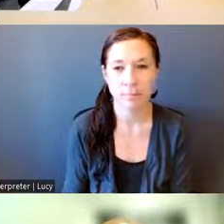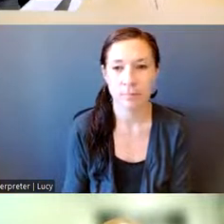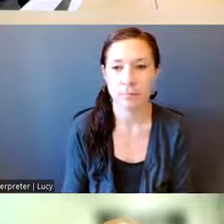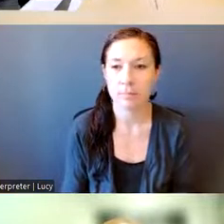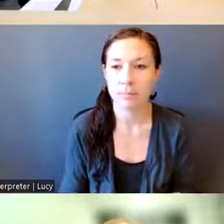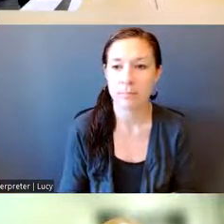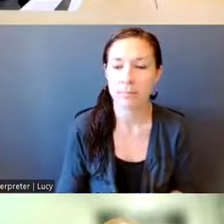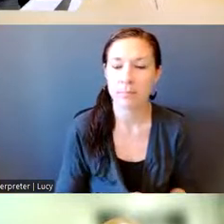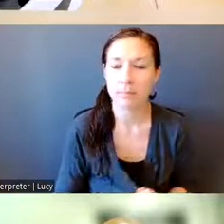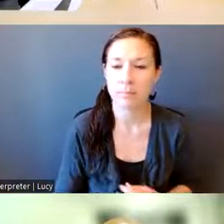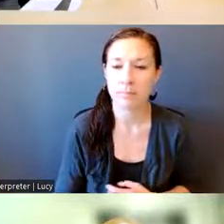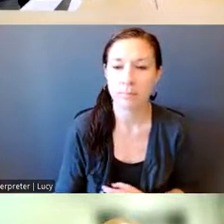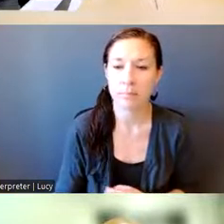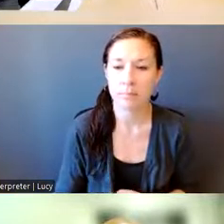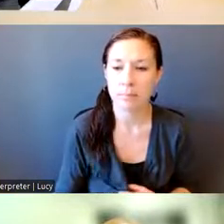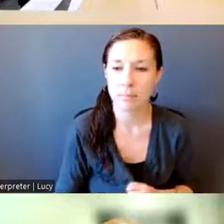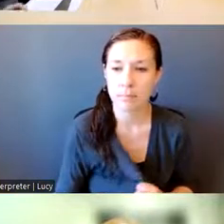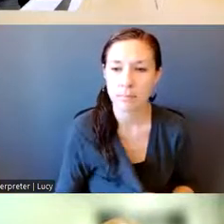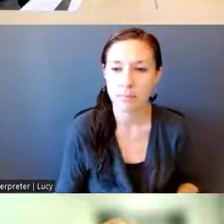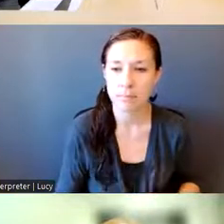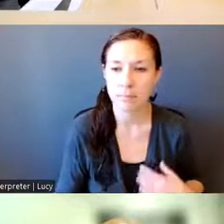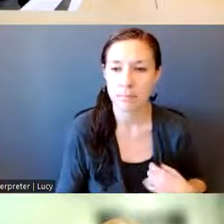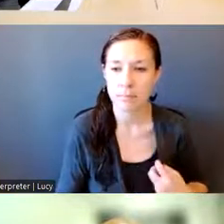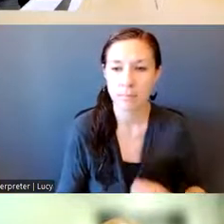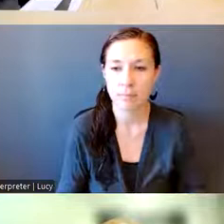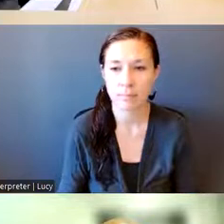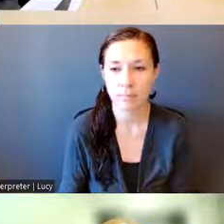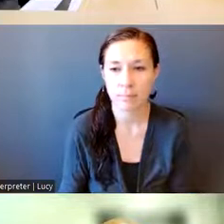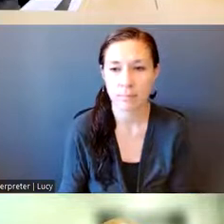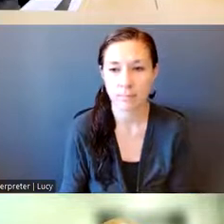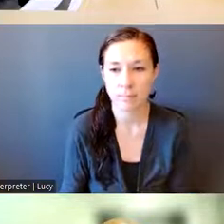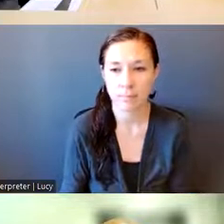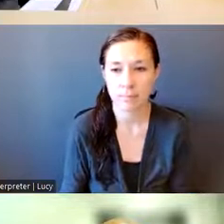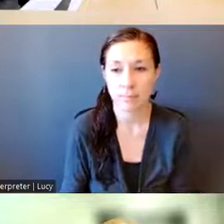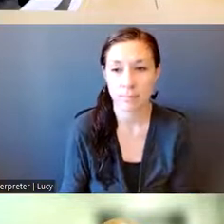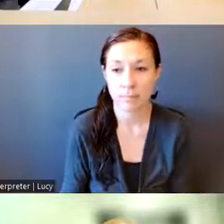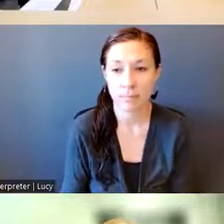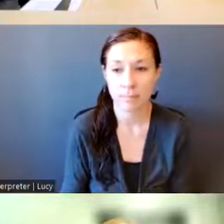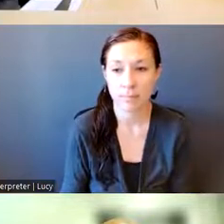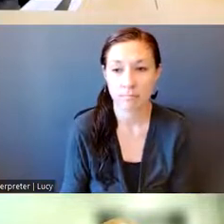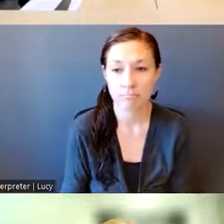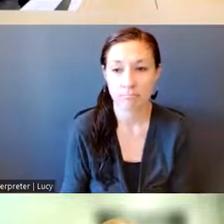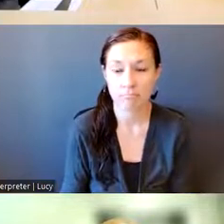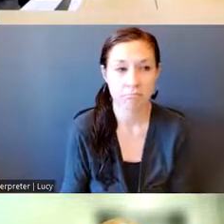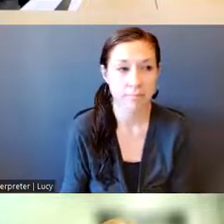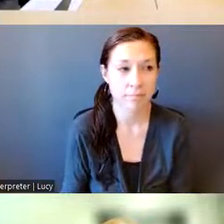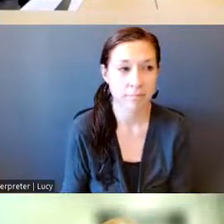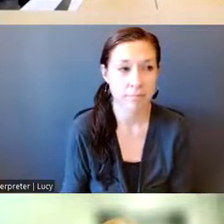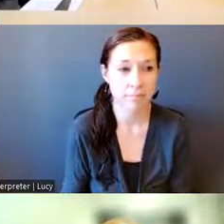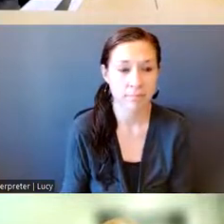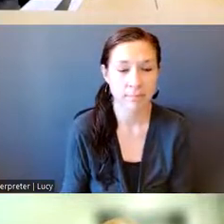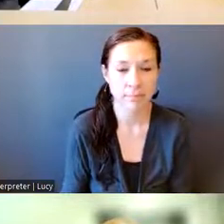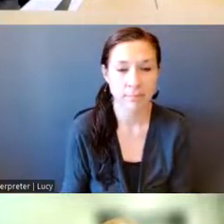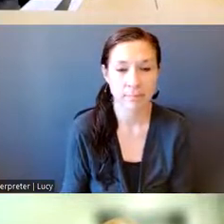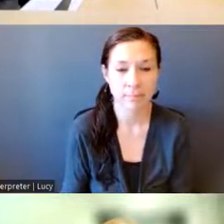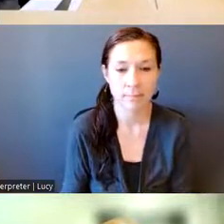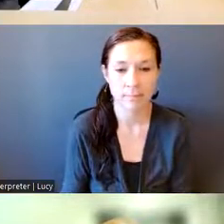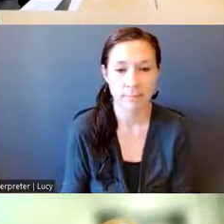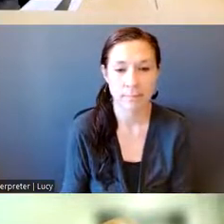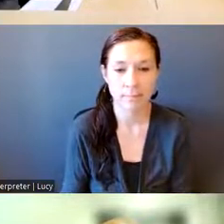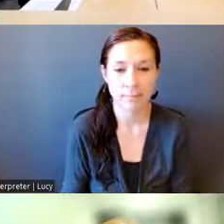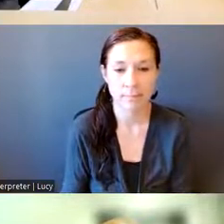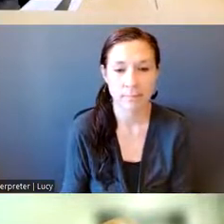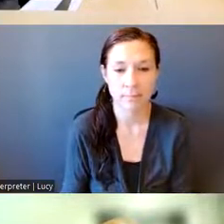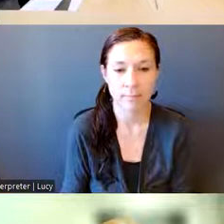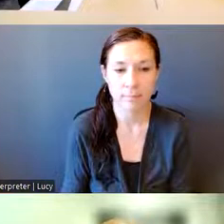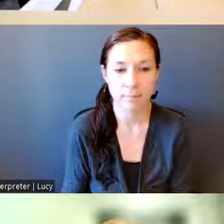Haitian, allez dans kontrol ba, dans pati en ba, ekran, et pi klike sou interpretation. Après sa, klike sou langke ou ta